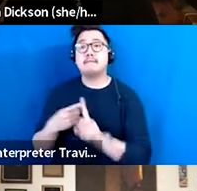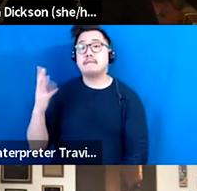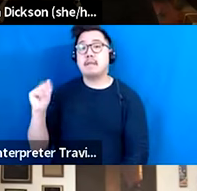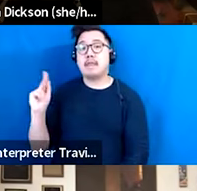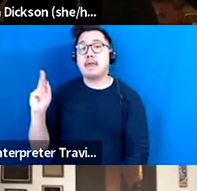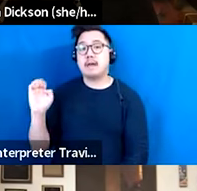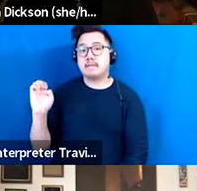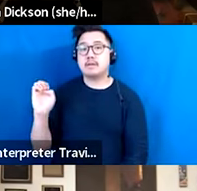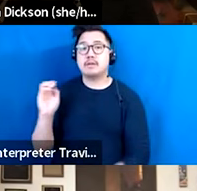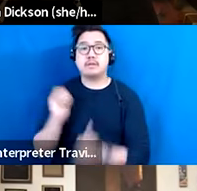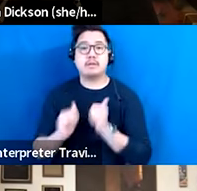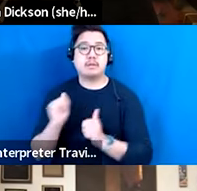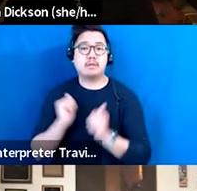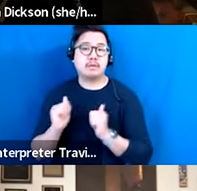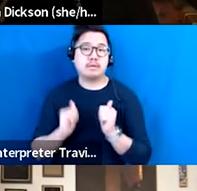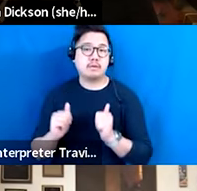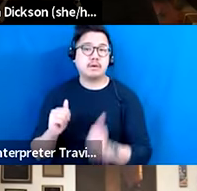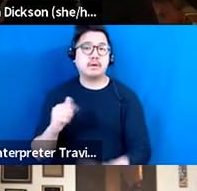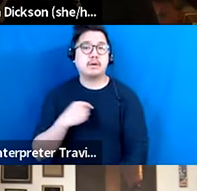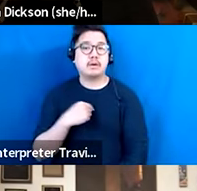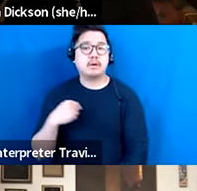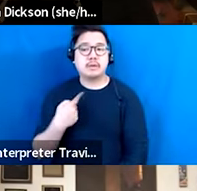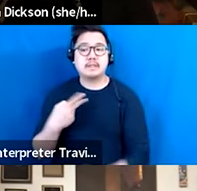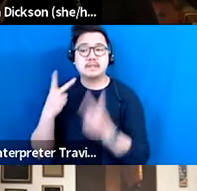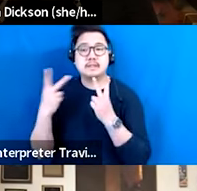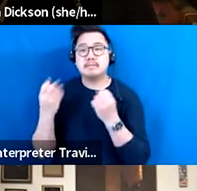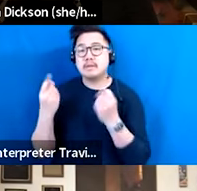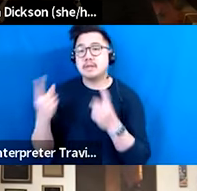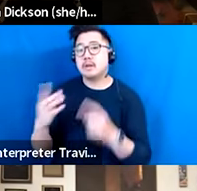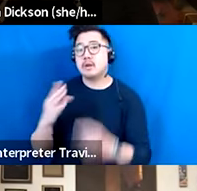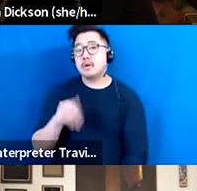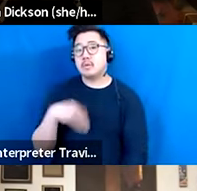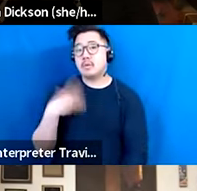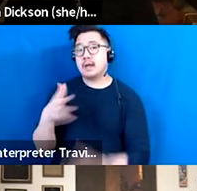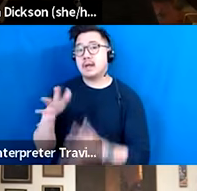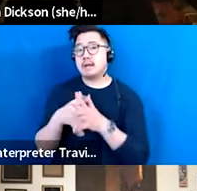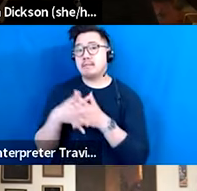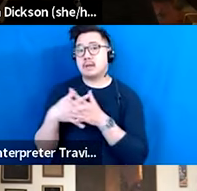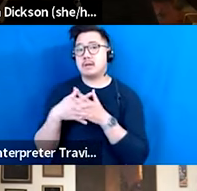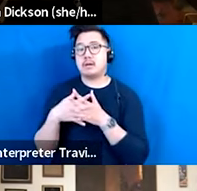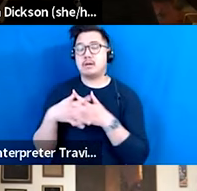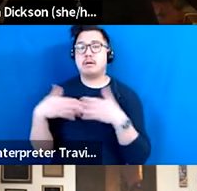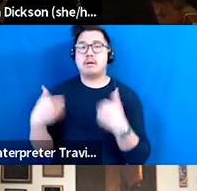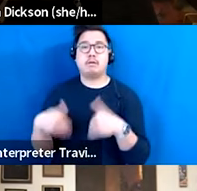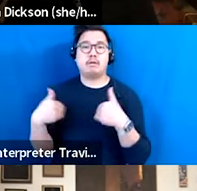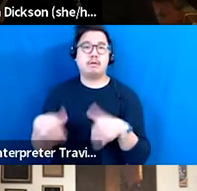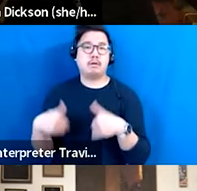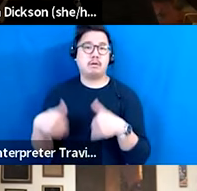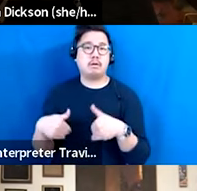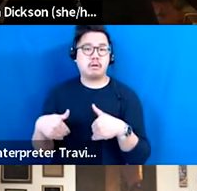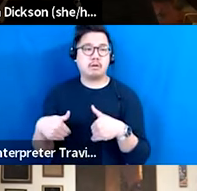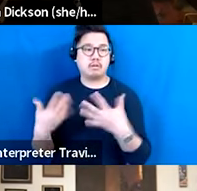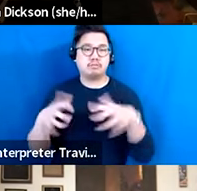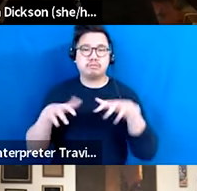um, we look long and hard at we see white American theater is really a clarion call to treat artists better,